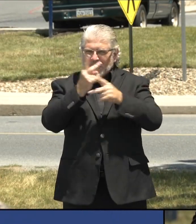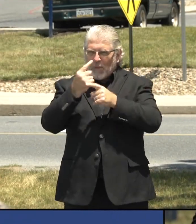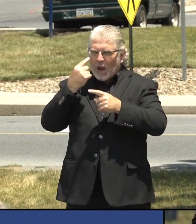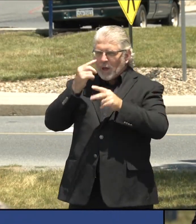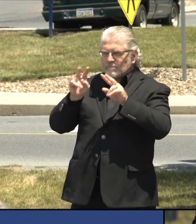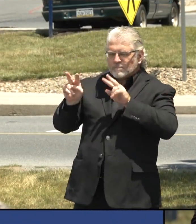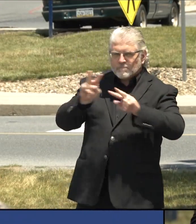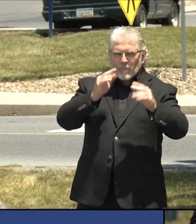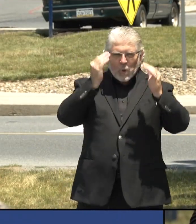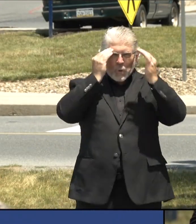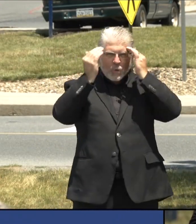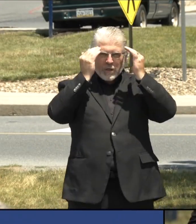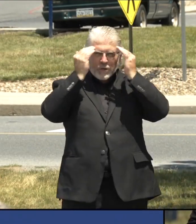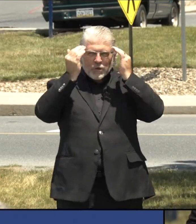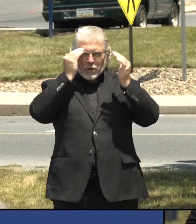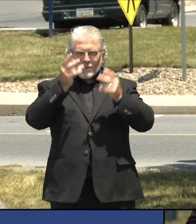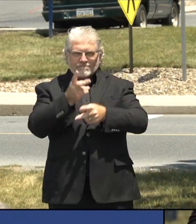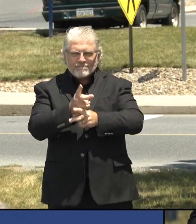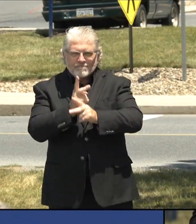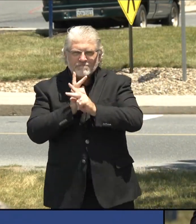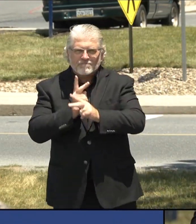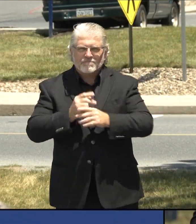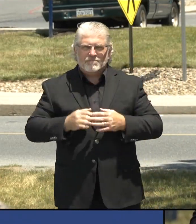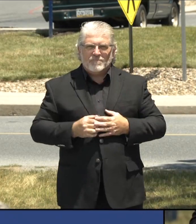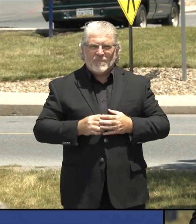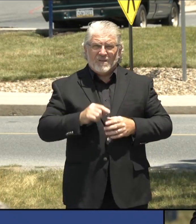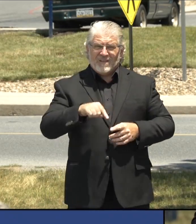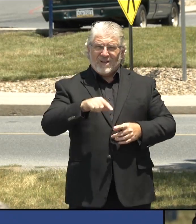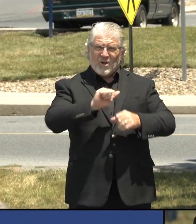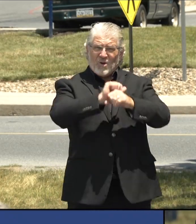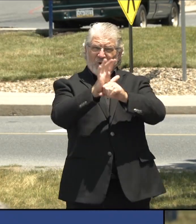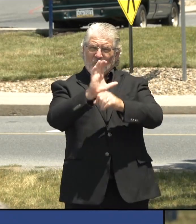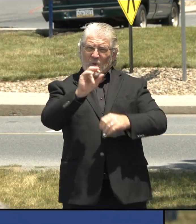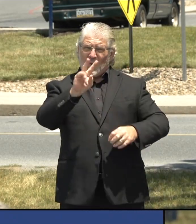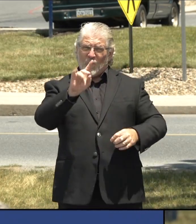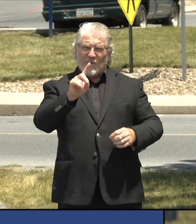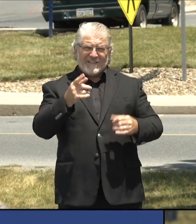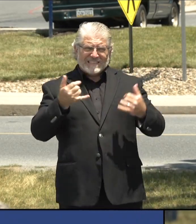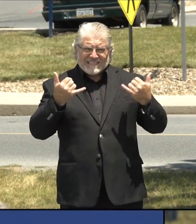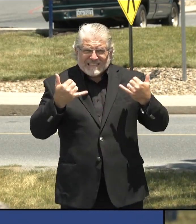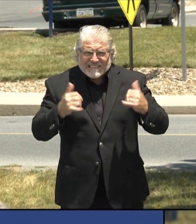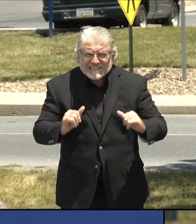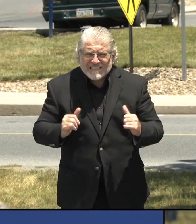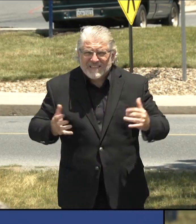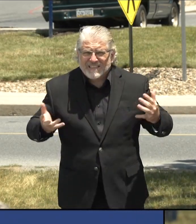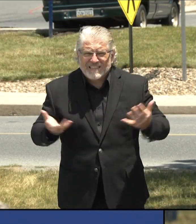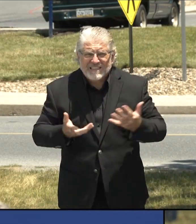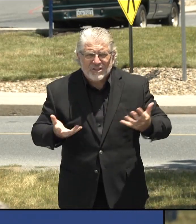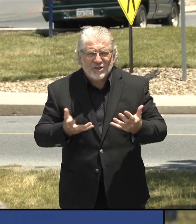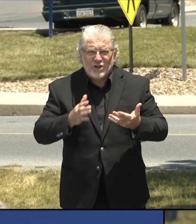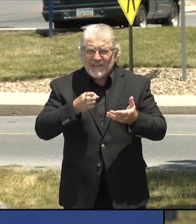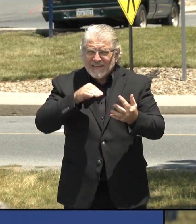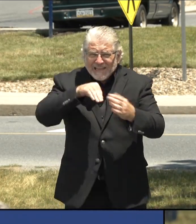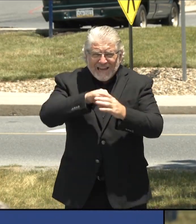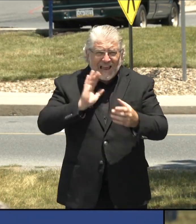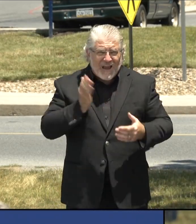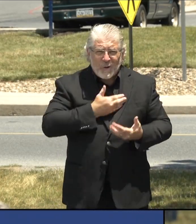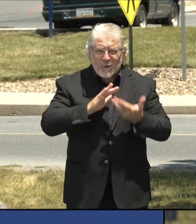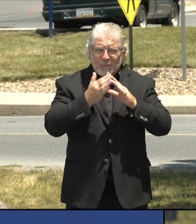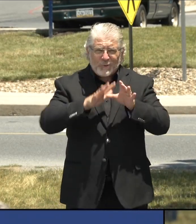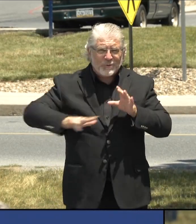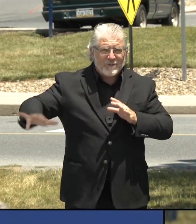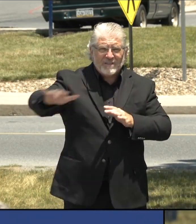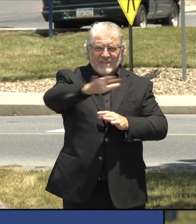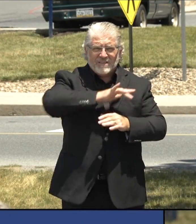stay alert. COVID-19 is still present in our communities. It still represents a danger to our